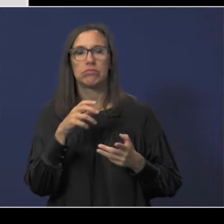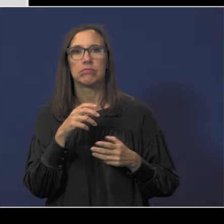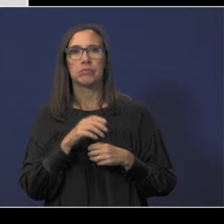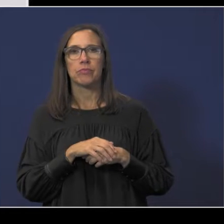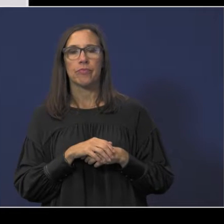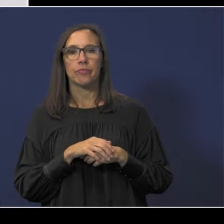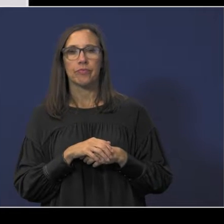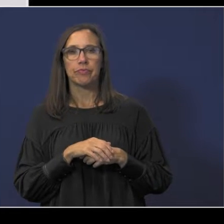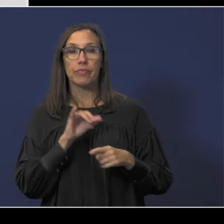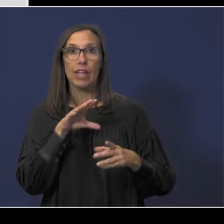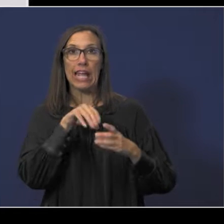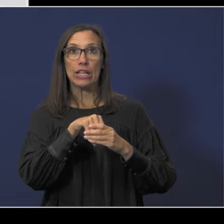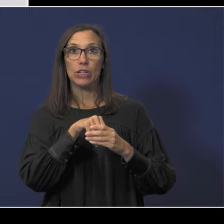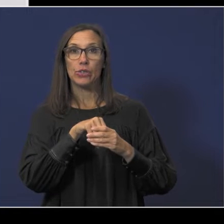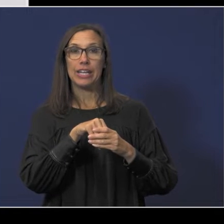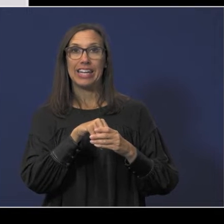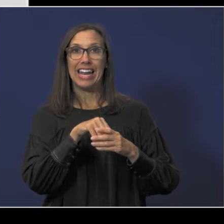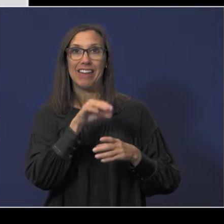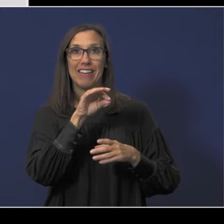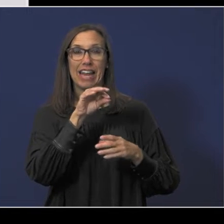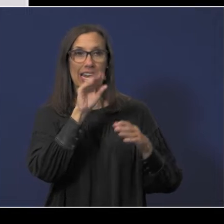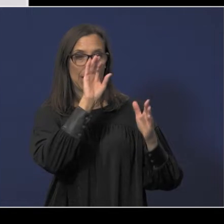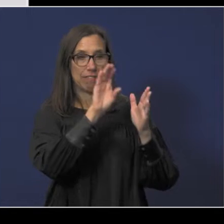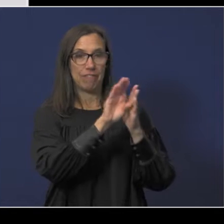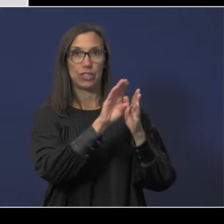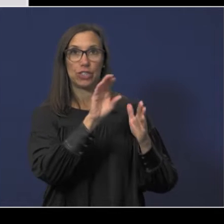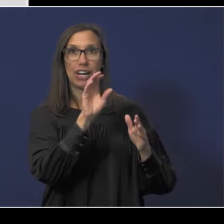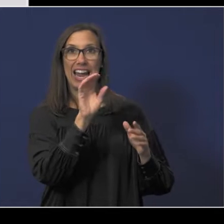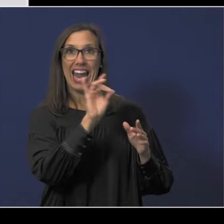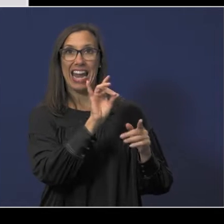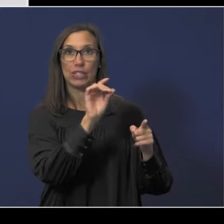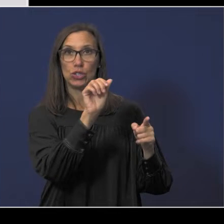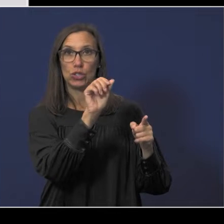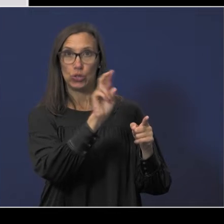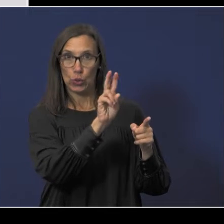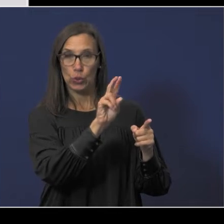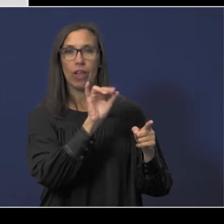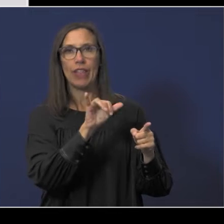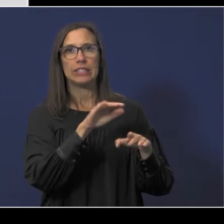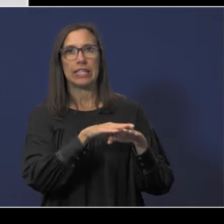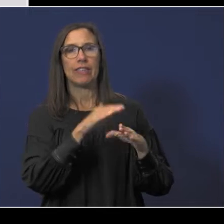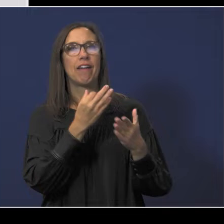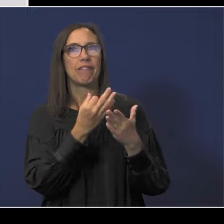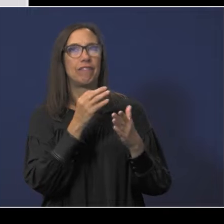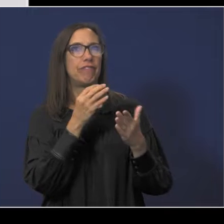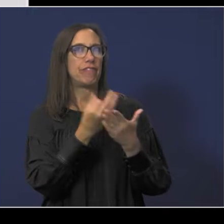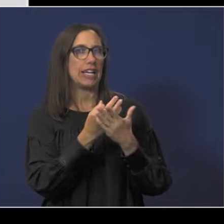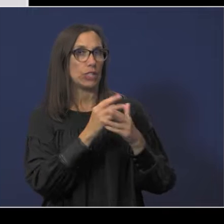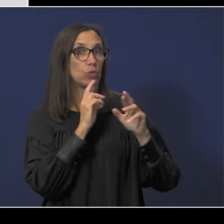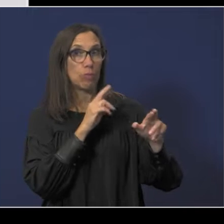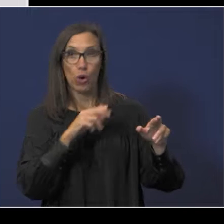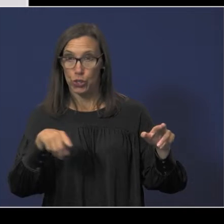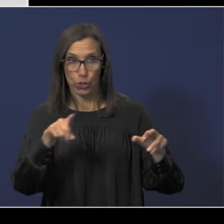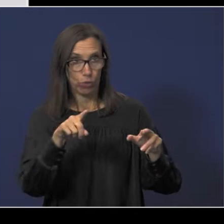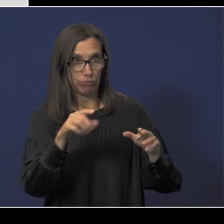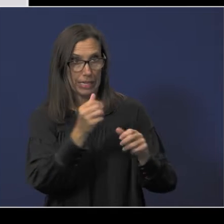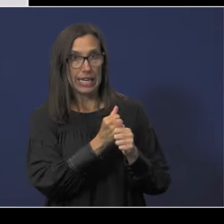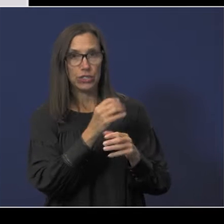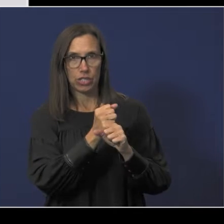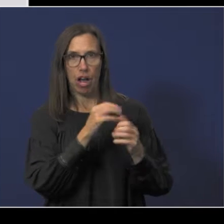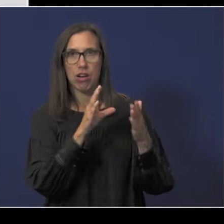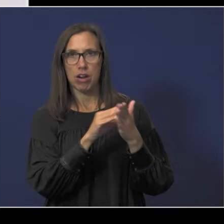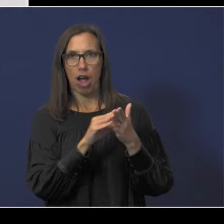reported are included in Figure A-2 on page 23 of the annual financial management report that each of you were provided this evening,